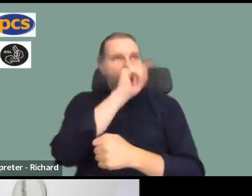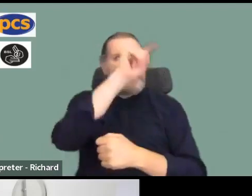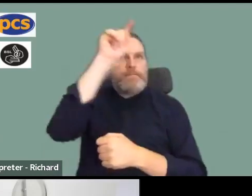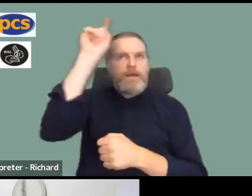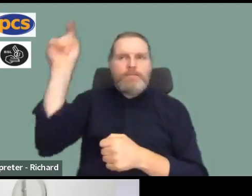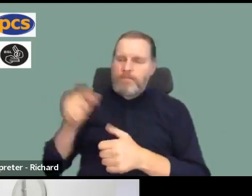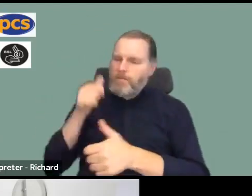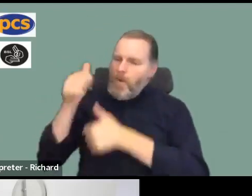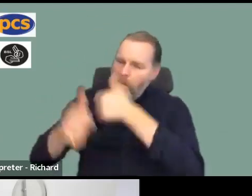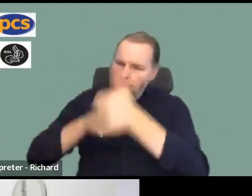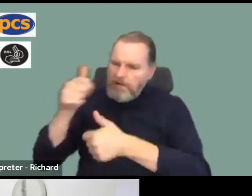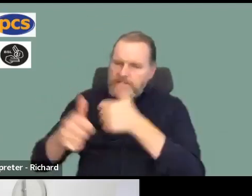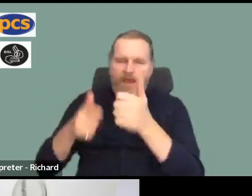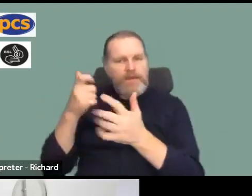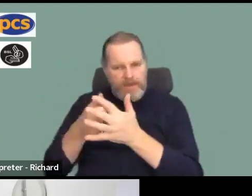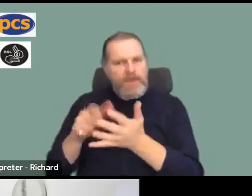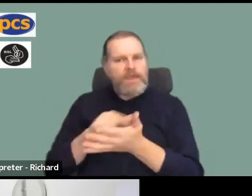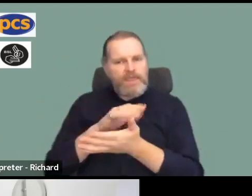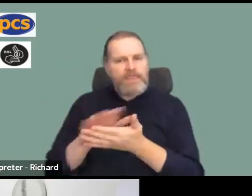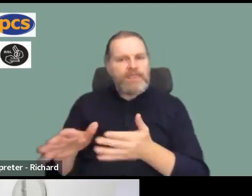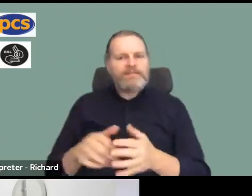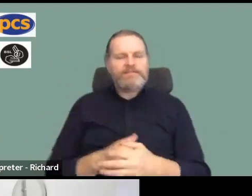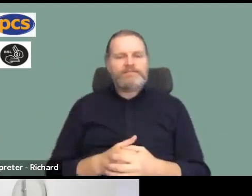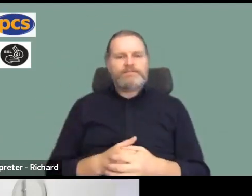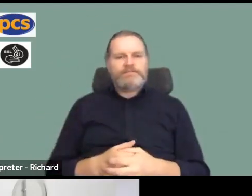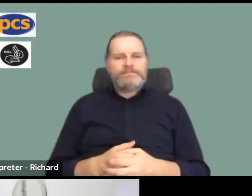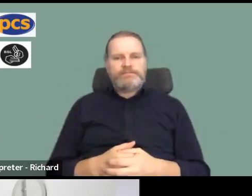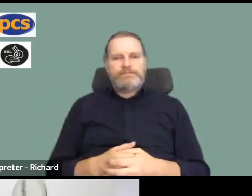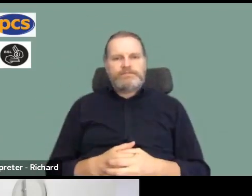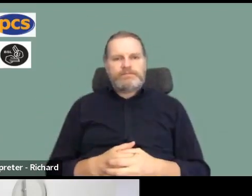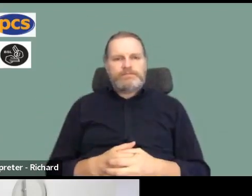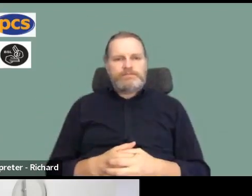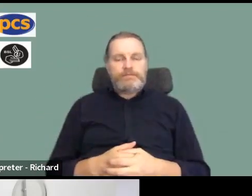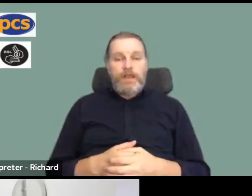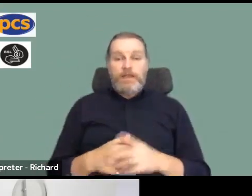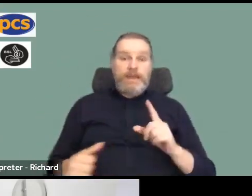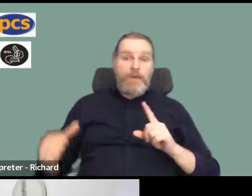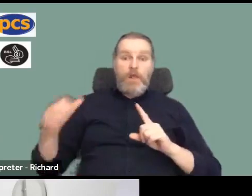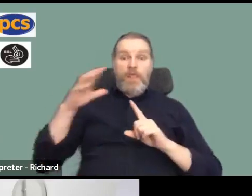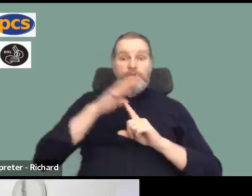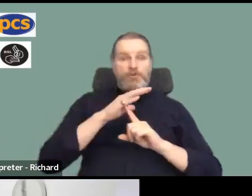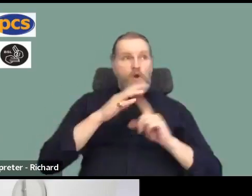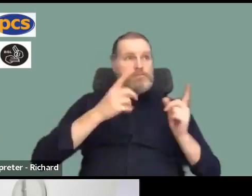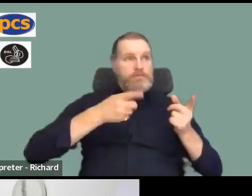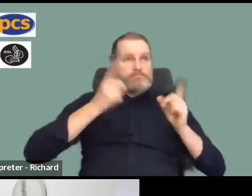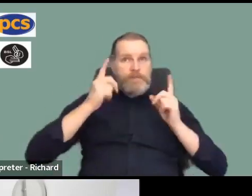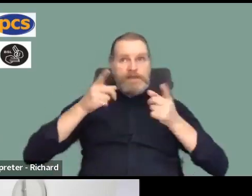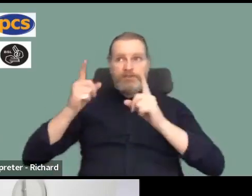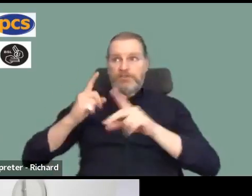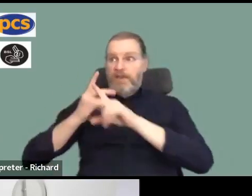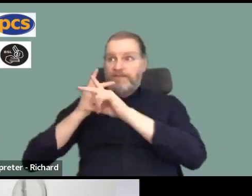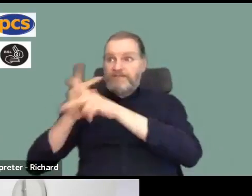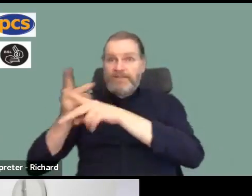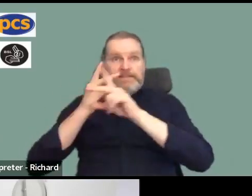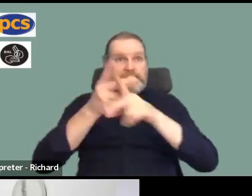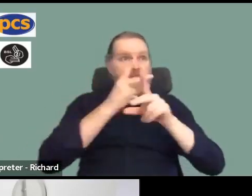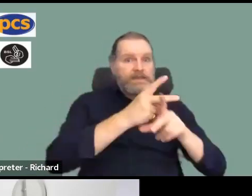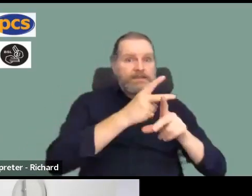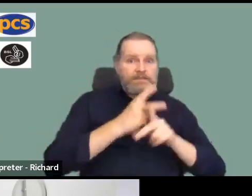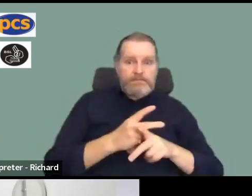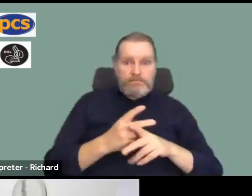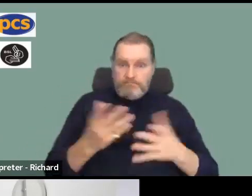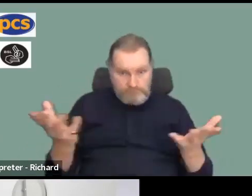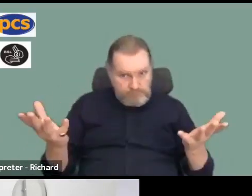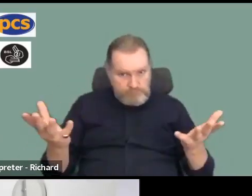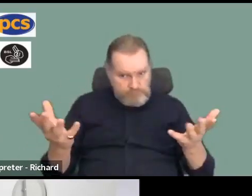reports of other people doing the same. On the point about top people to visit sites, I'll just reiterate the point. If anyone here is in a